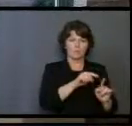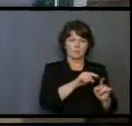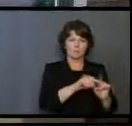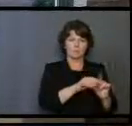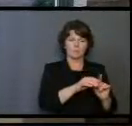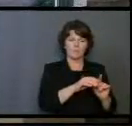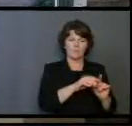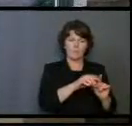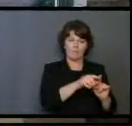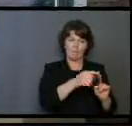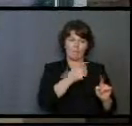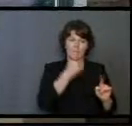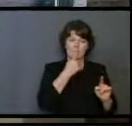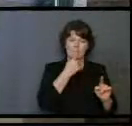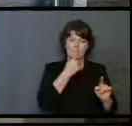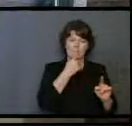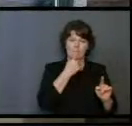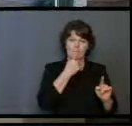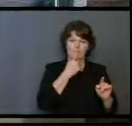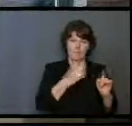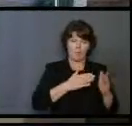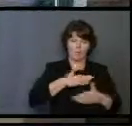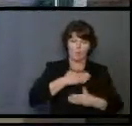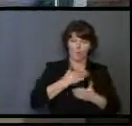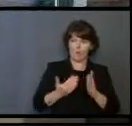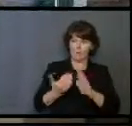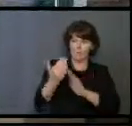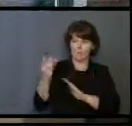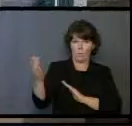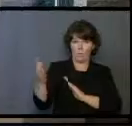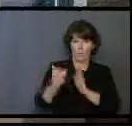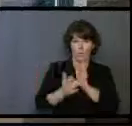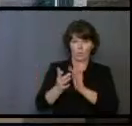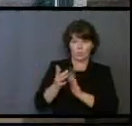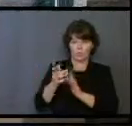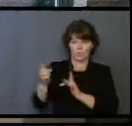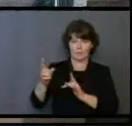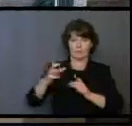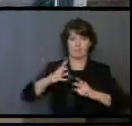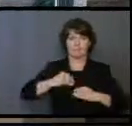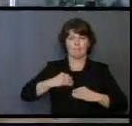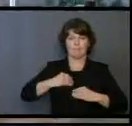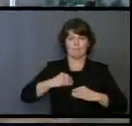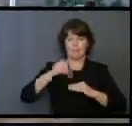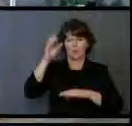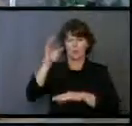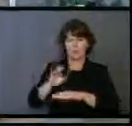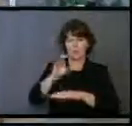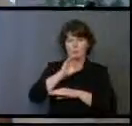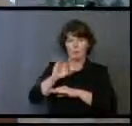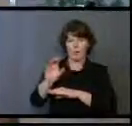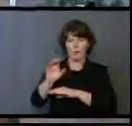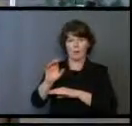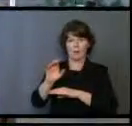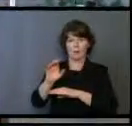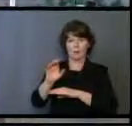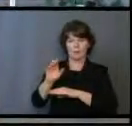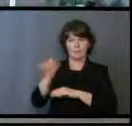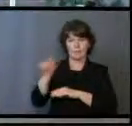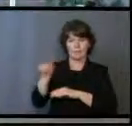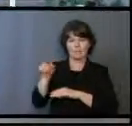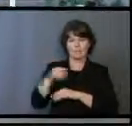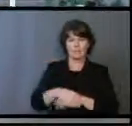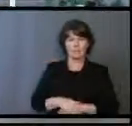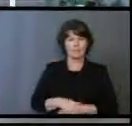for the joy set before Him, before Jesus, endured the cross, scorning its shame. Have you